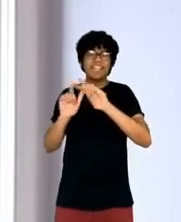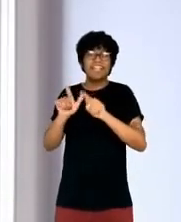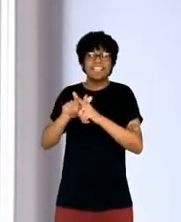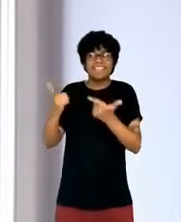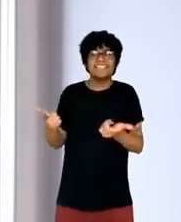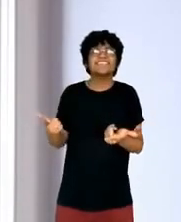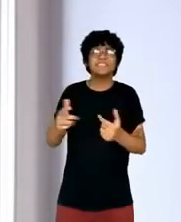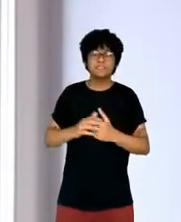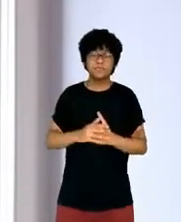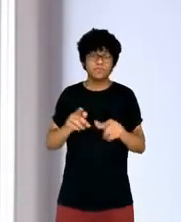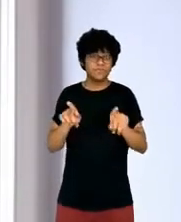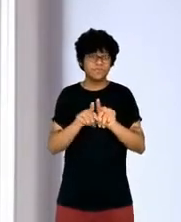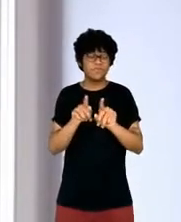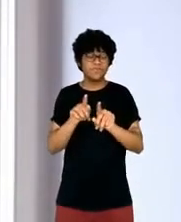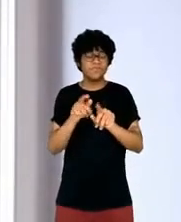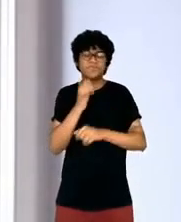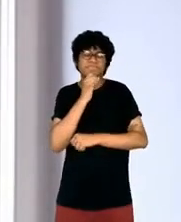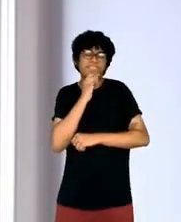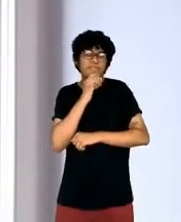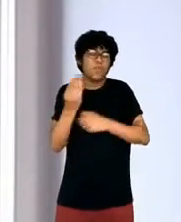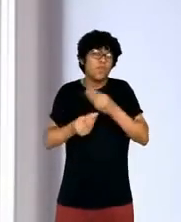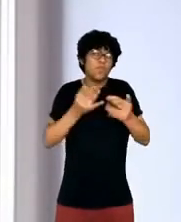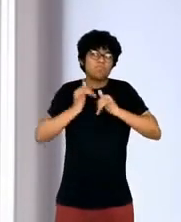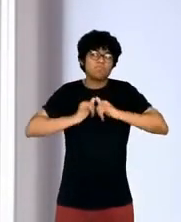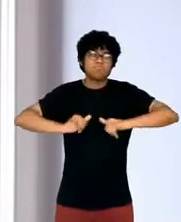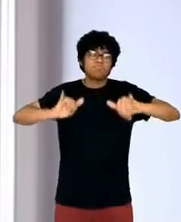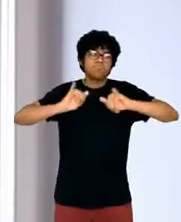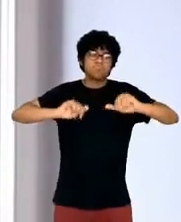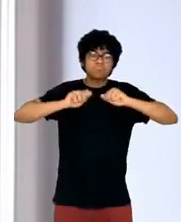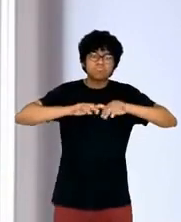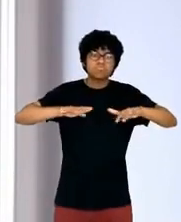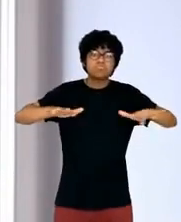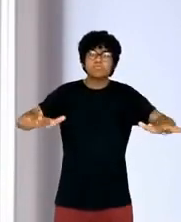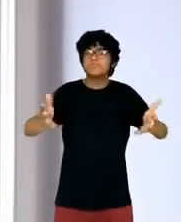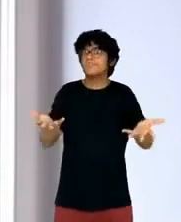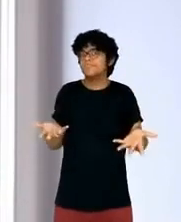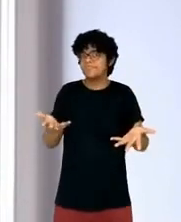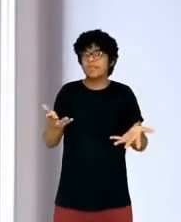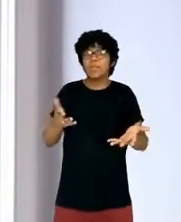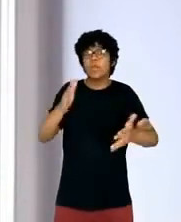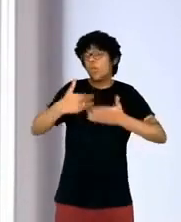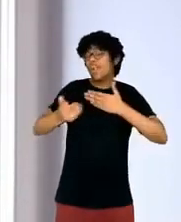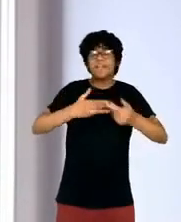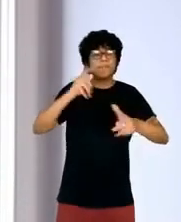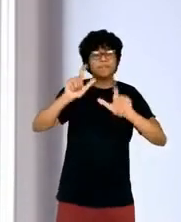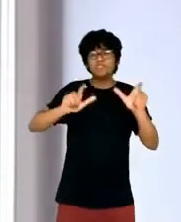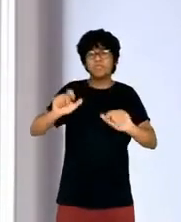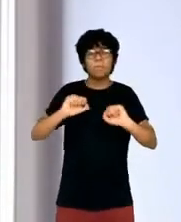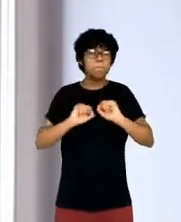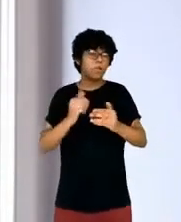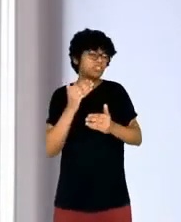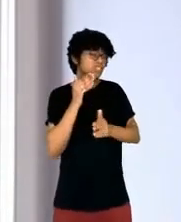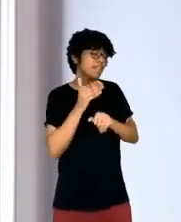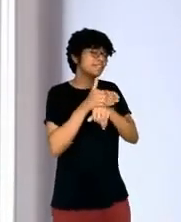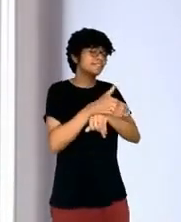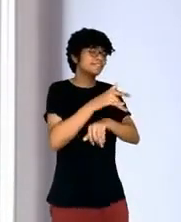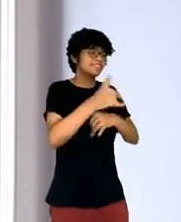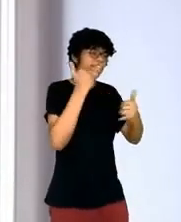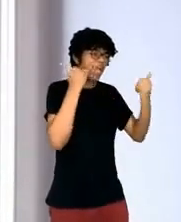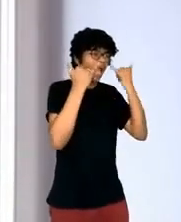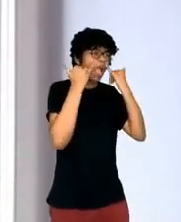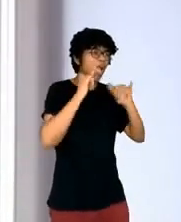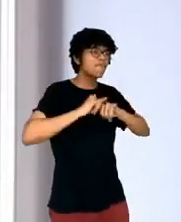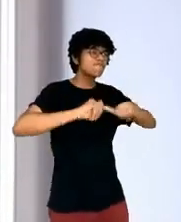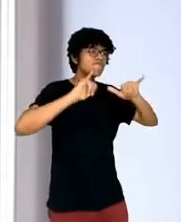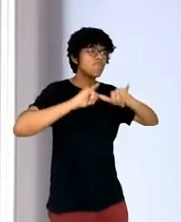produced anywhere in the world, has also changed how journalists can think about collaboration. Historically in the United